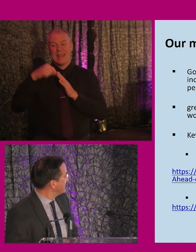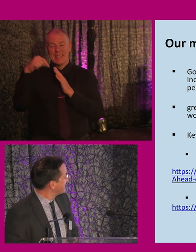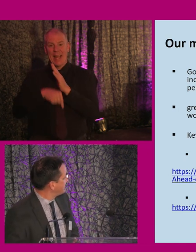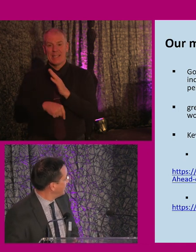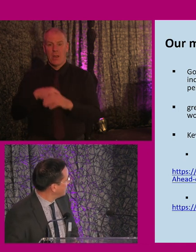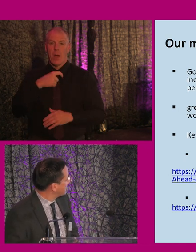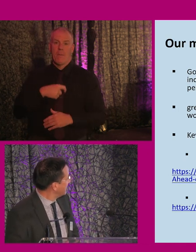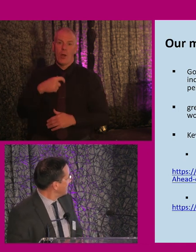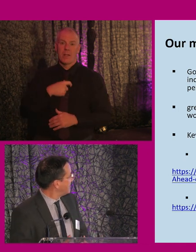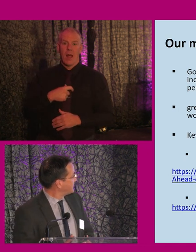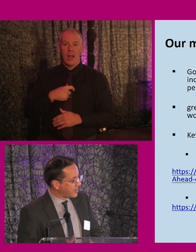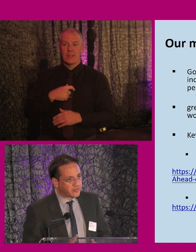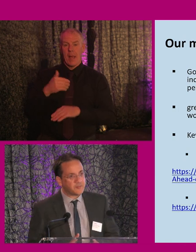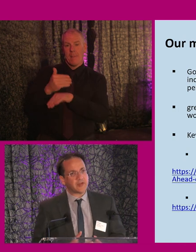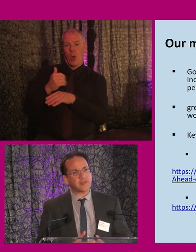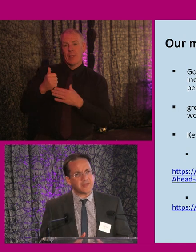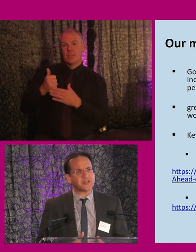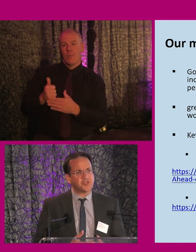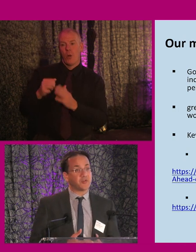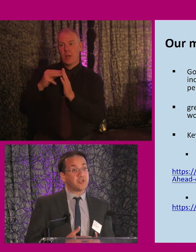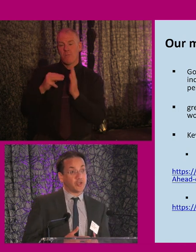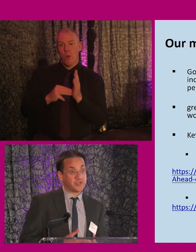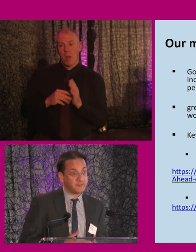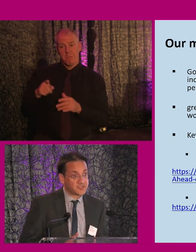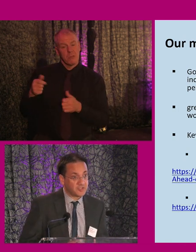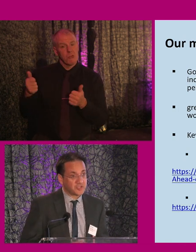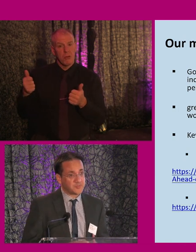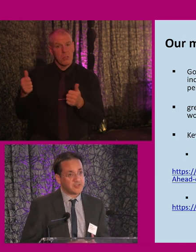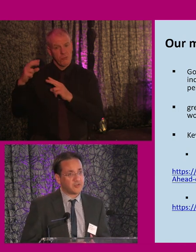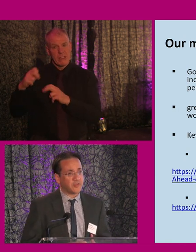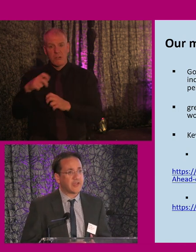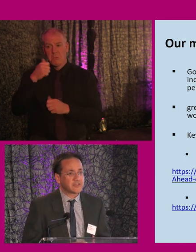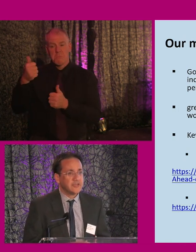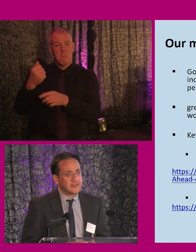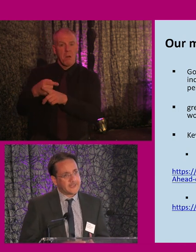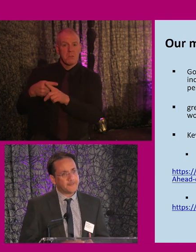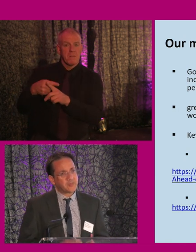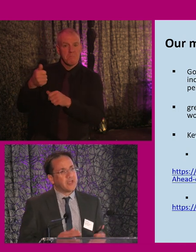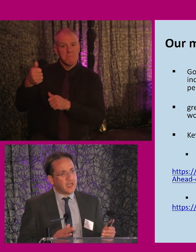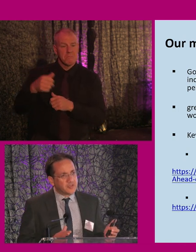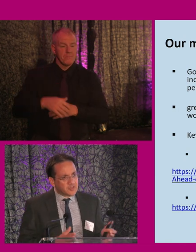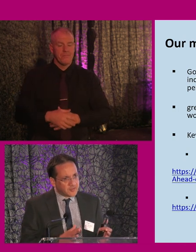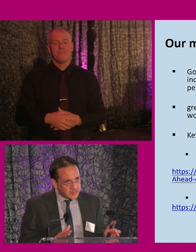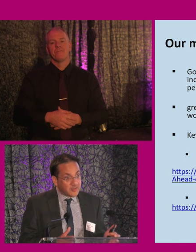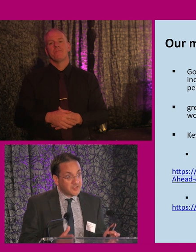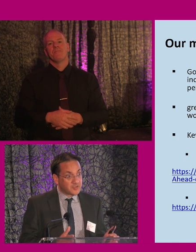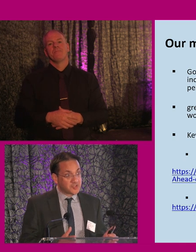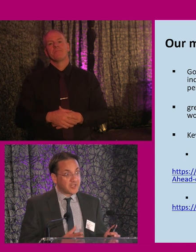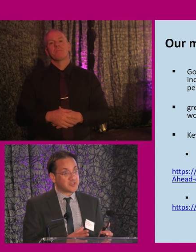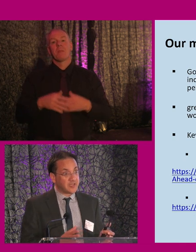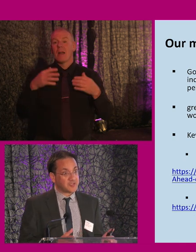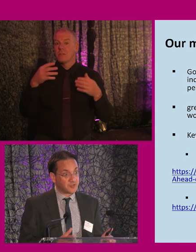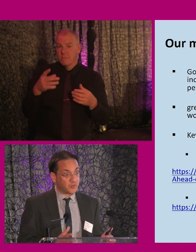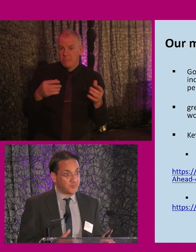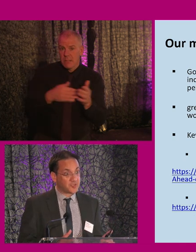Employment Support Programme. Now, that is actually pretty good, the research that's been done on that. And, you know, it does